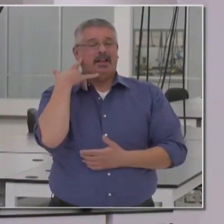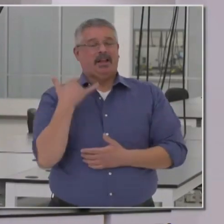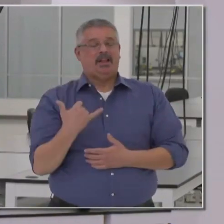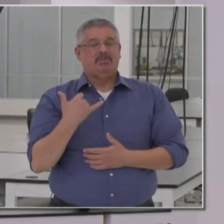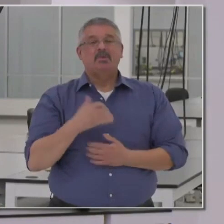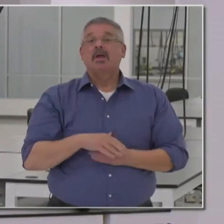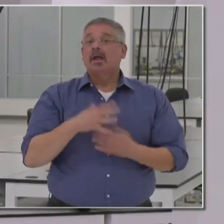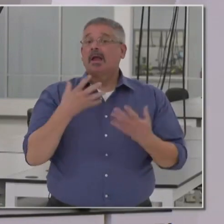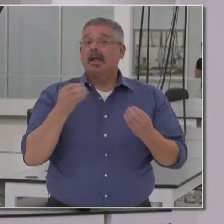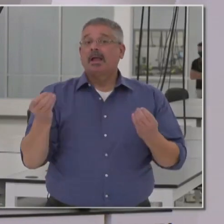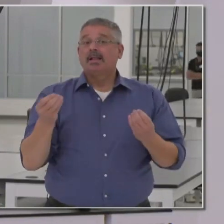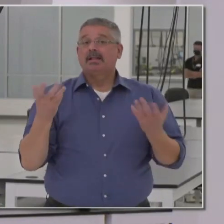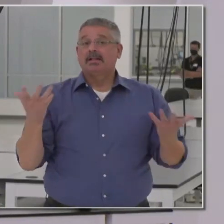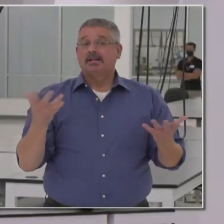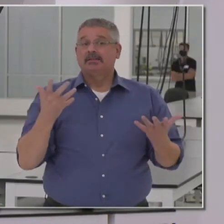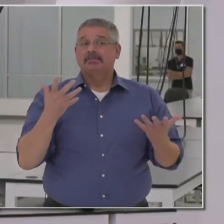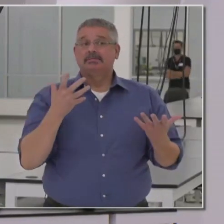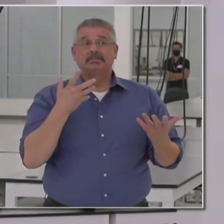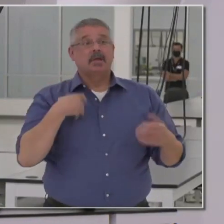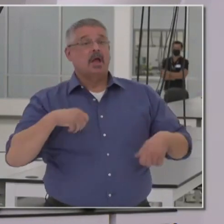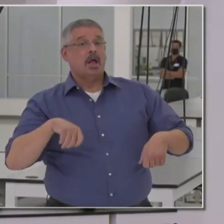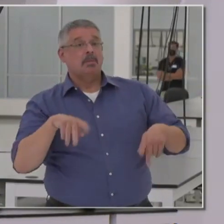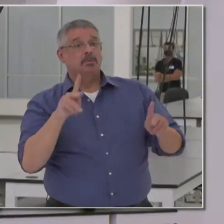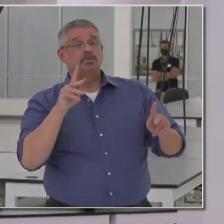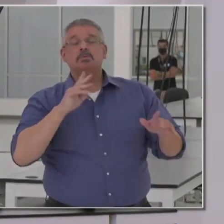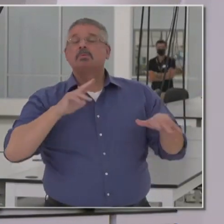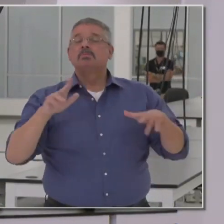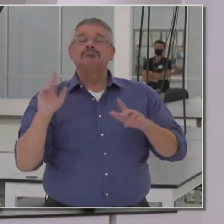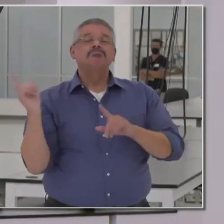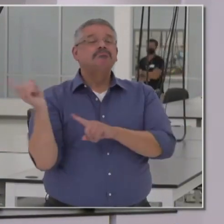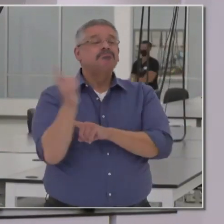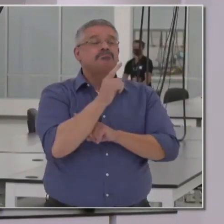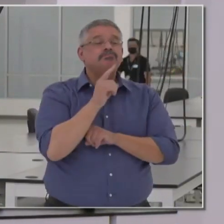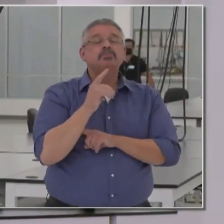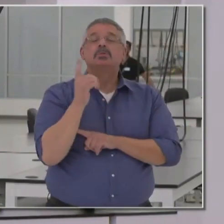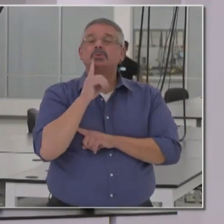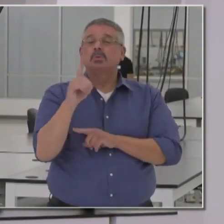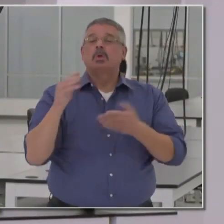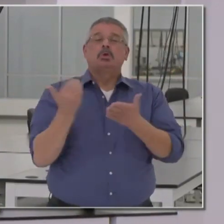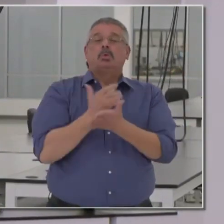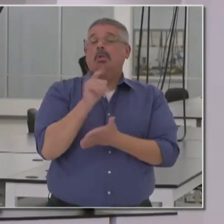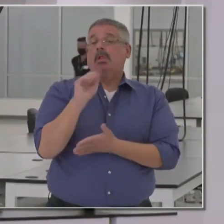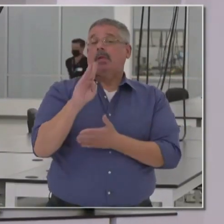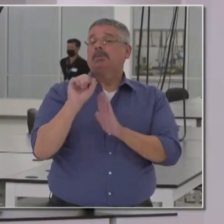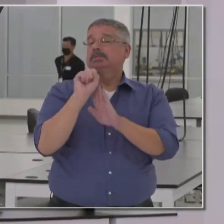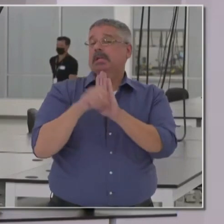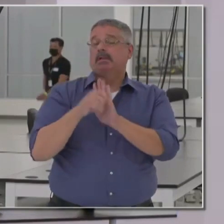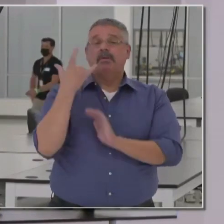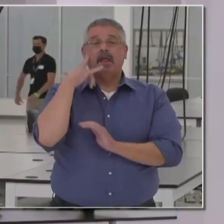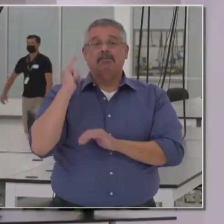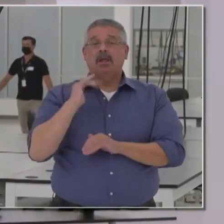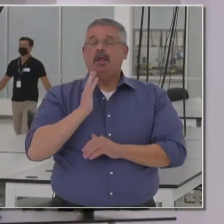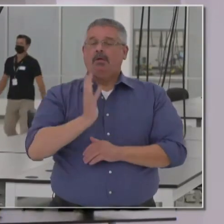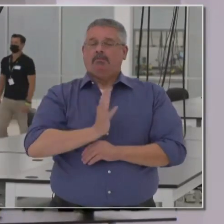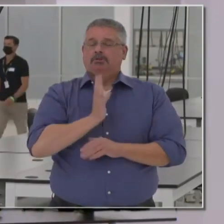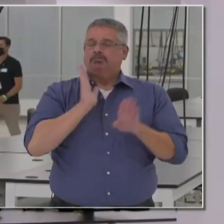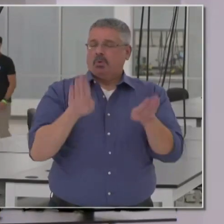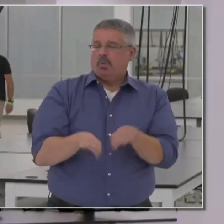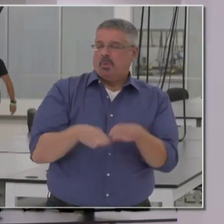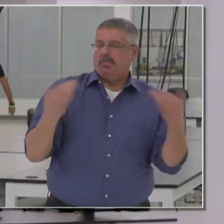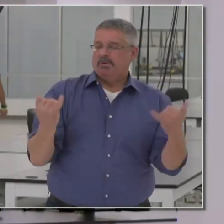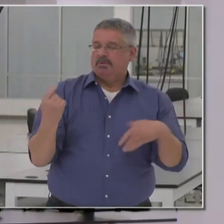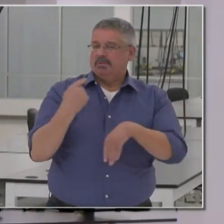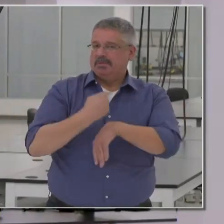and just have the opportunity to walk through a new lab that the state of California has officially opened